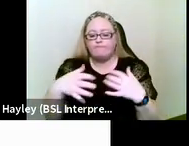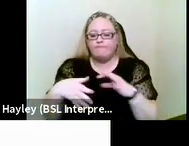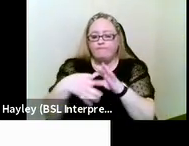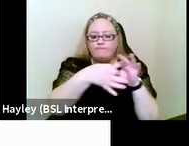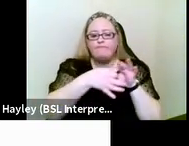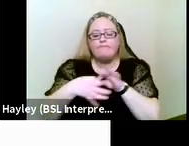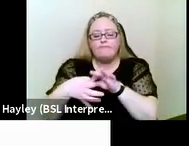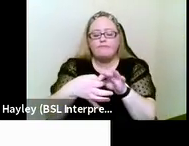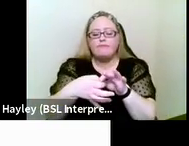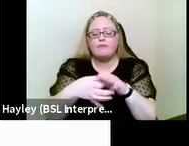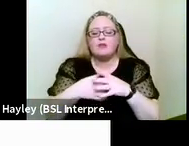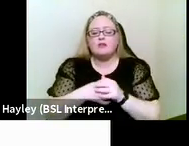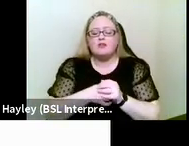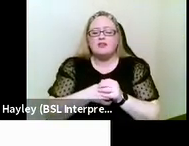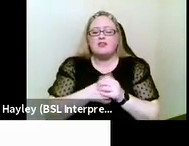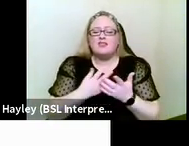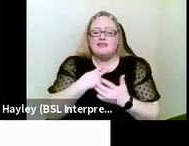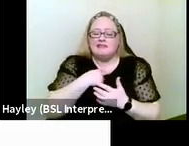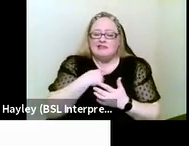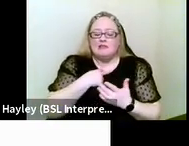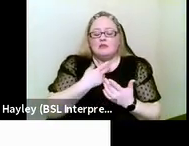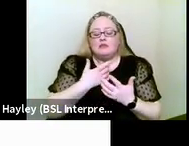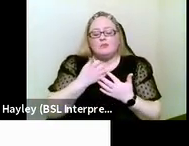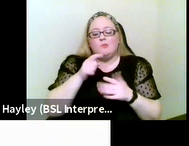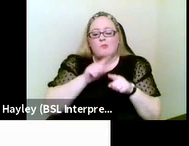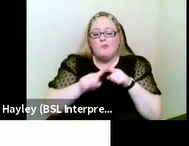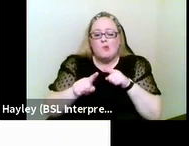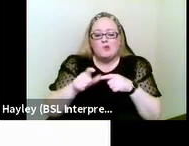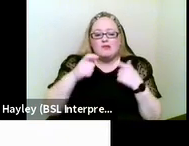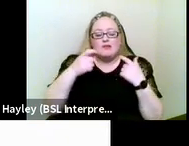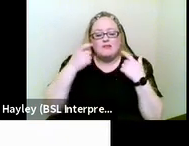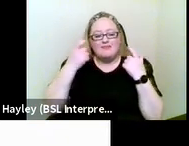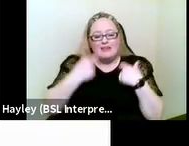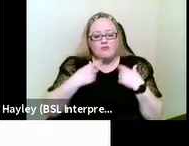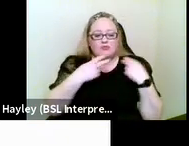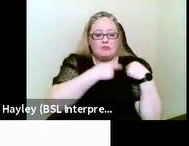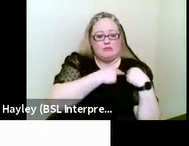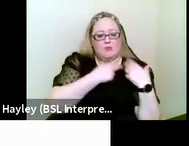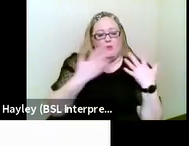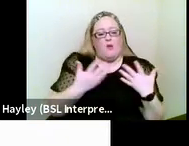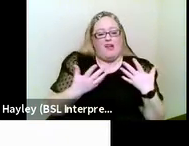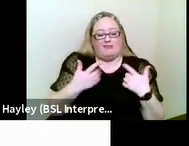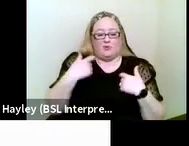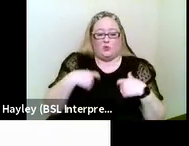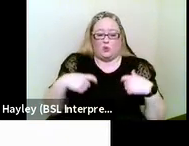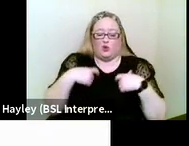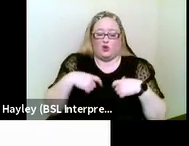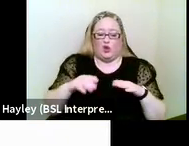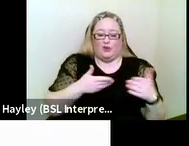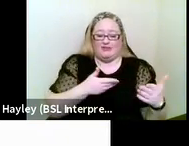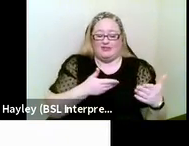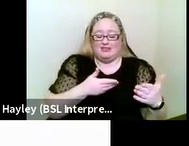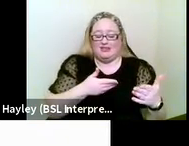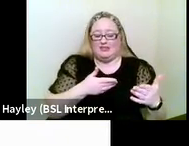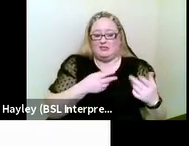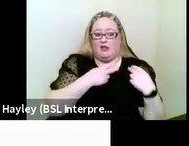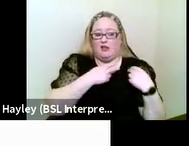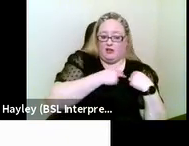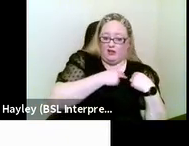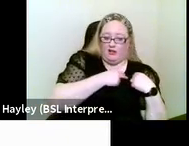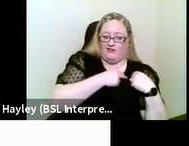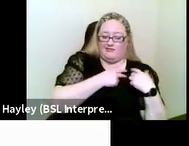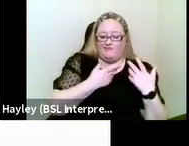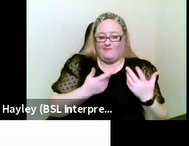rather unfortunate, I think, that much of the legal responsibility is placed on social services and social services alone. And